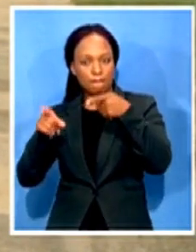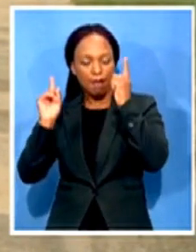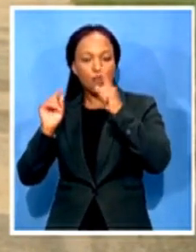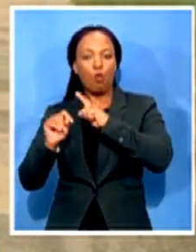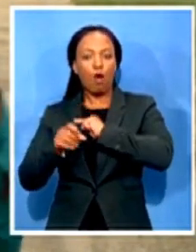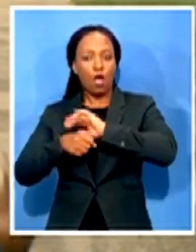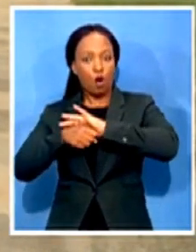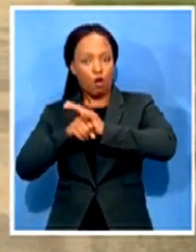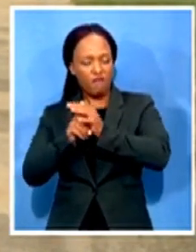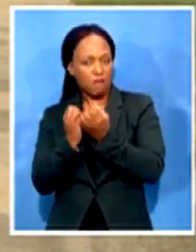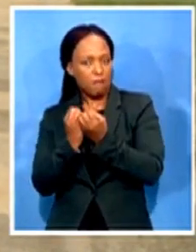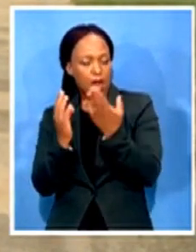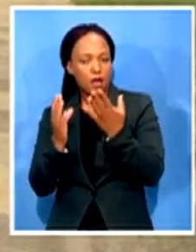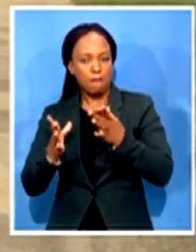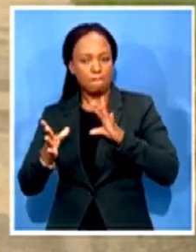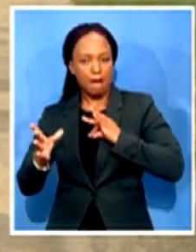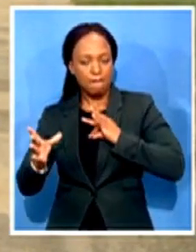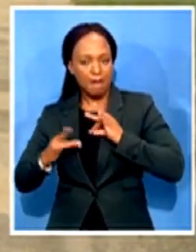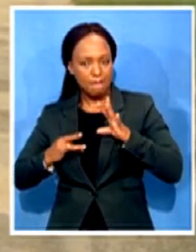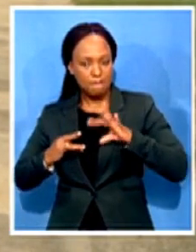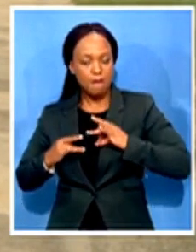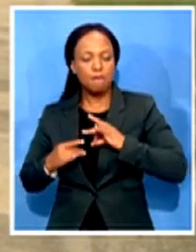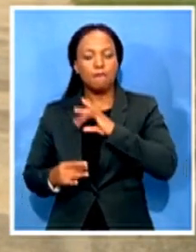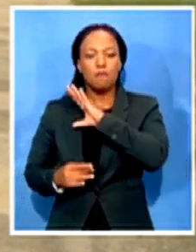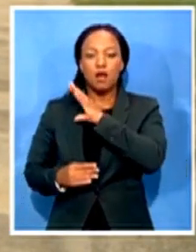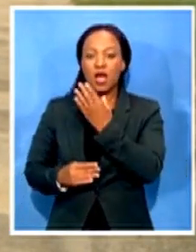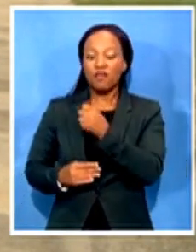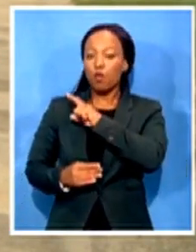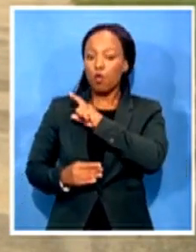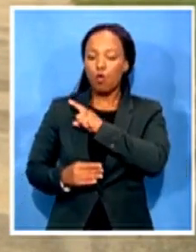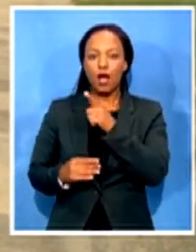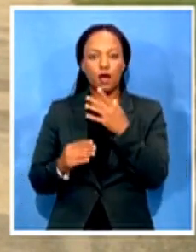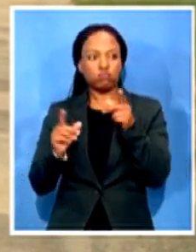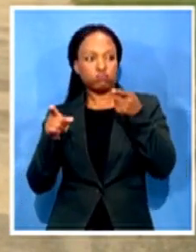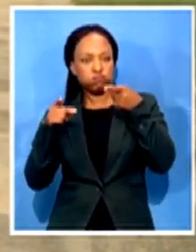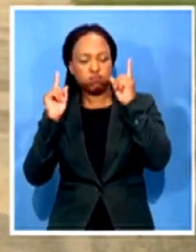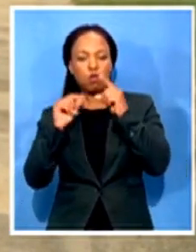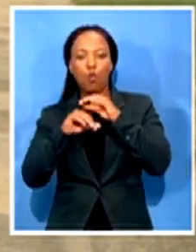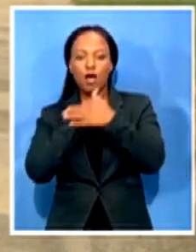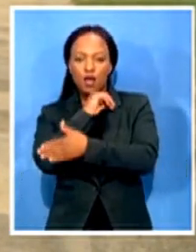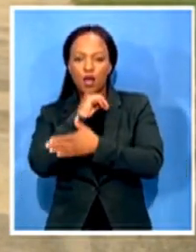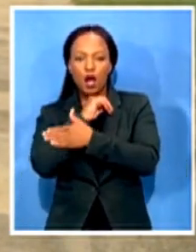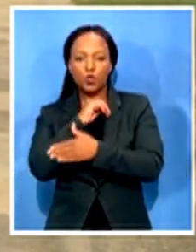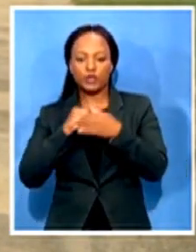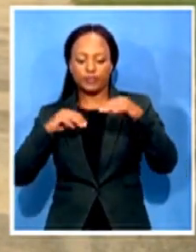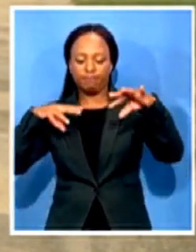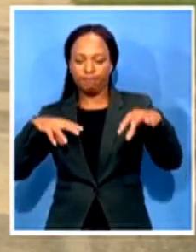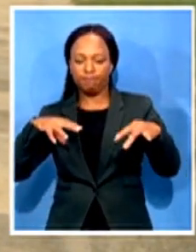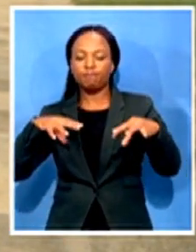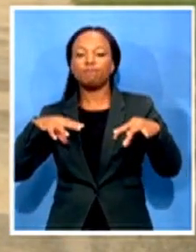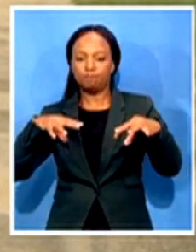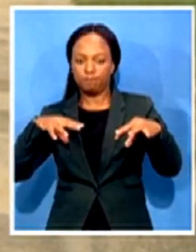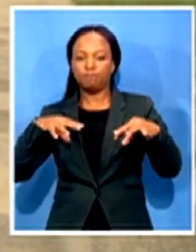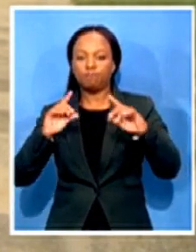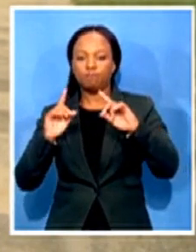because they are desperate to go to either of these two countries and when they get tested a lot of them are found to be positive of COVID